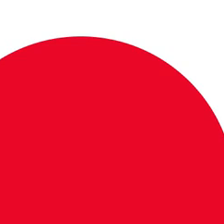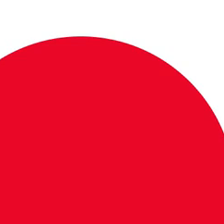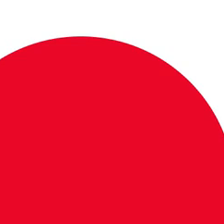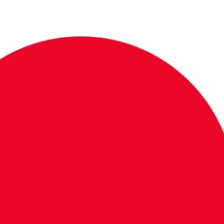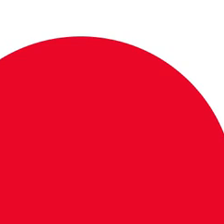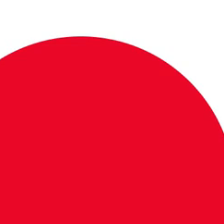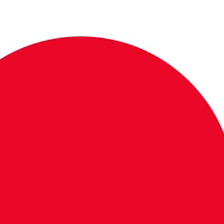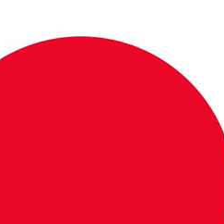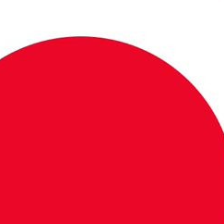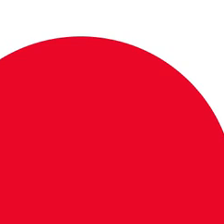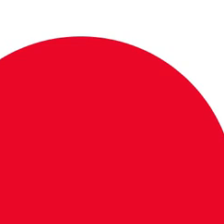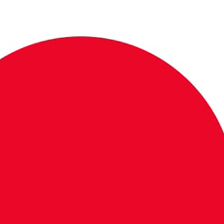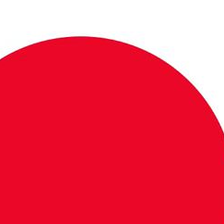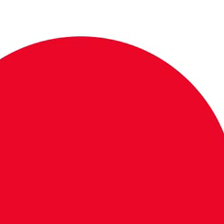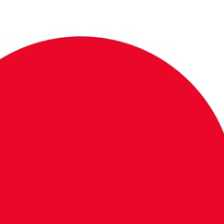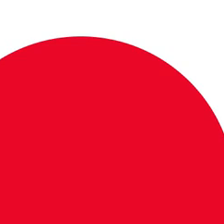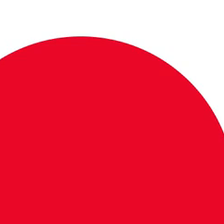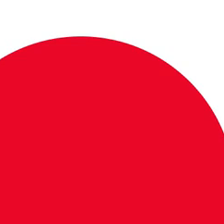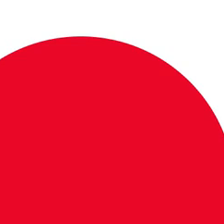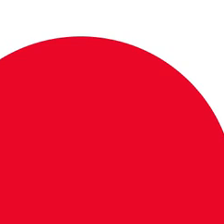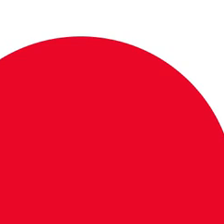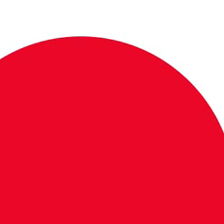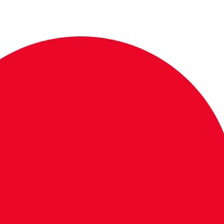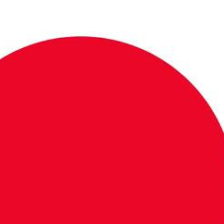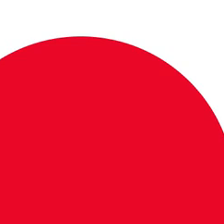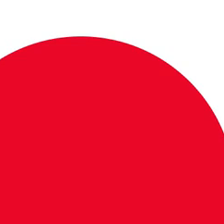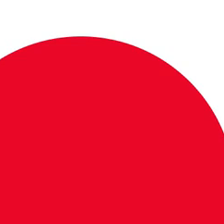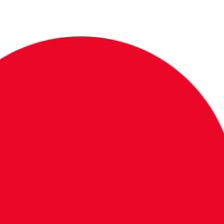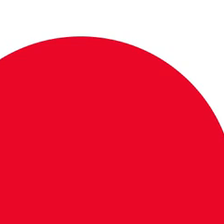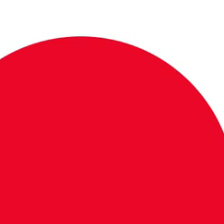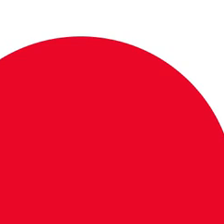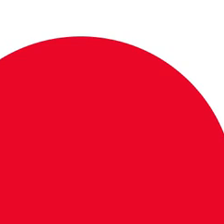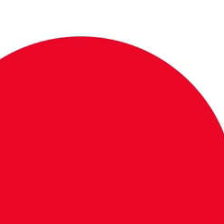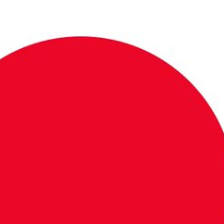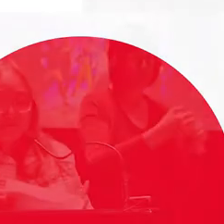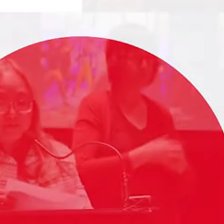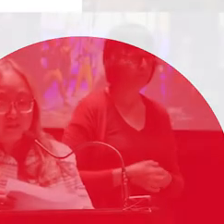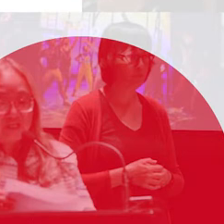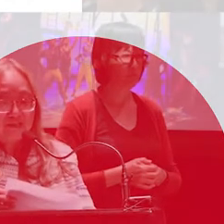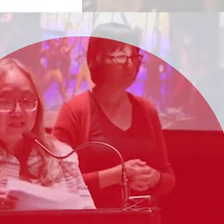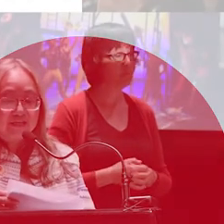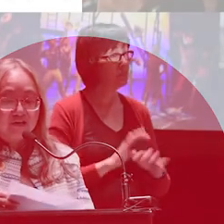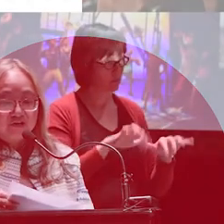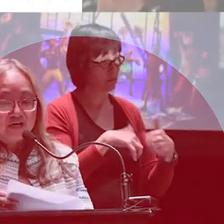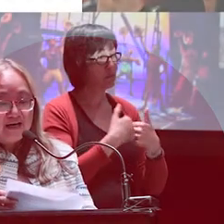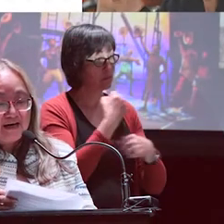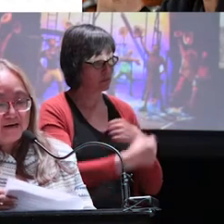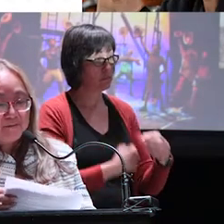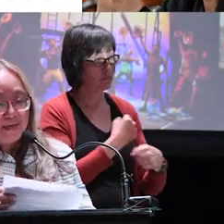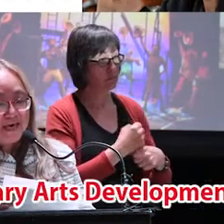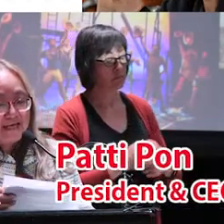So I'm gonna tell you a bit about what happened in 2021. As I said it was a challenging year